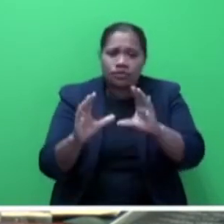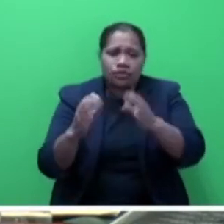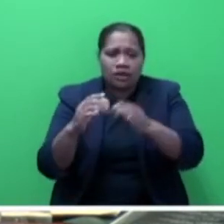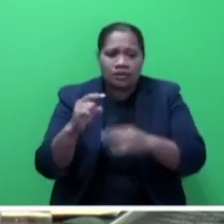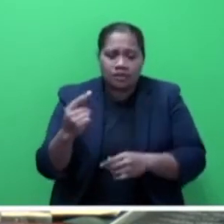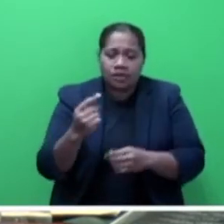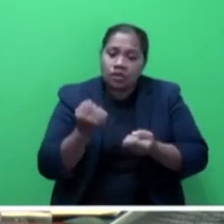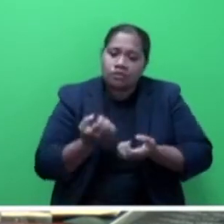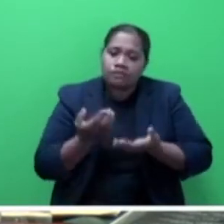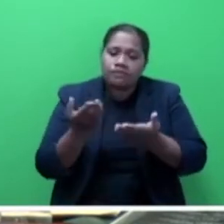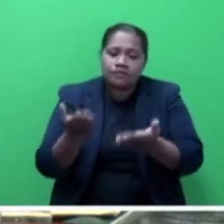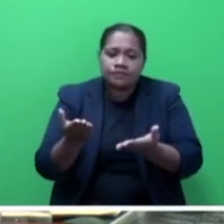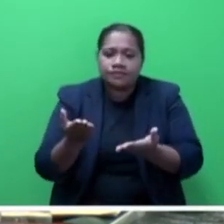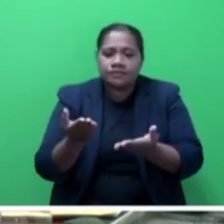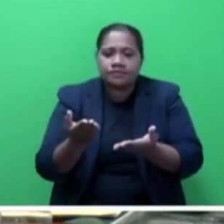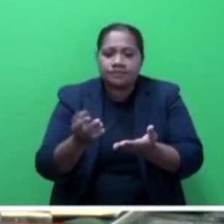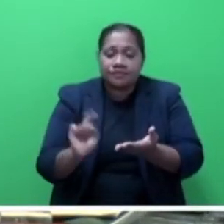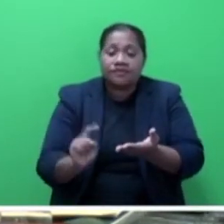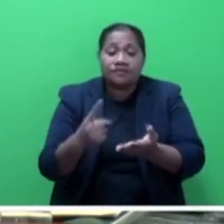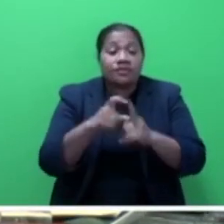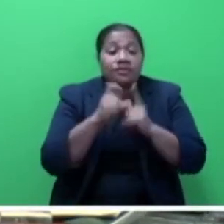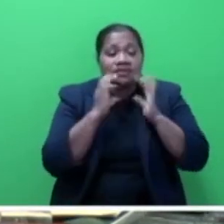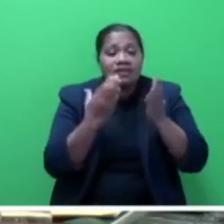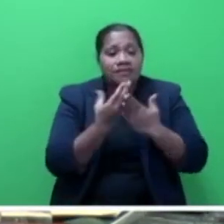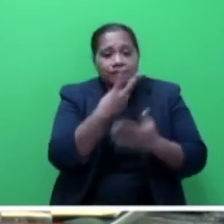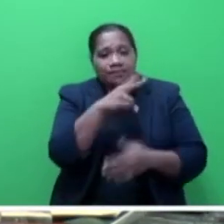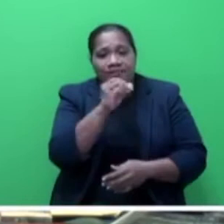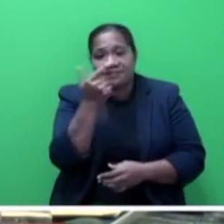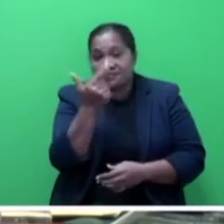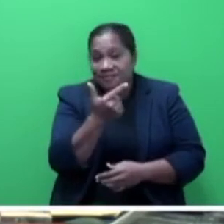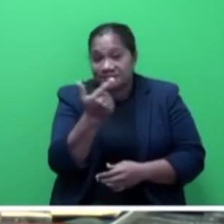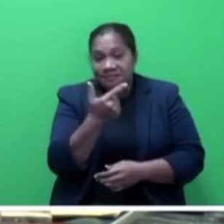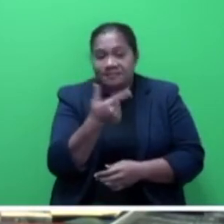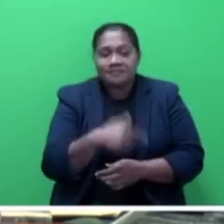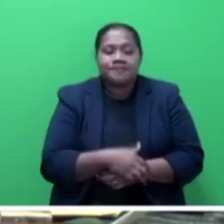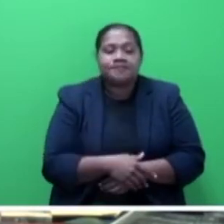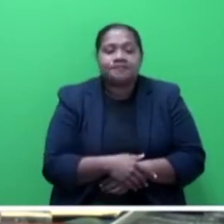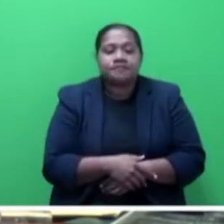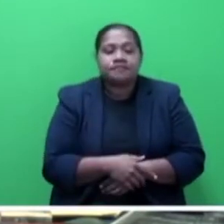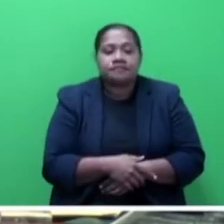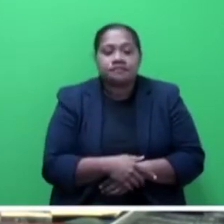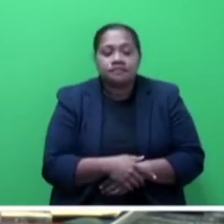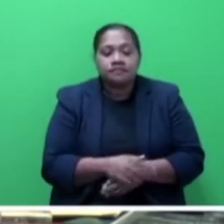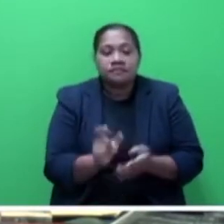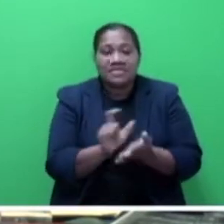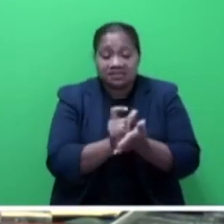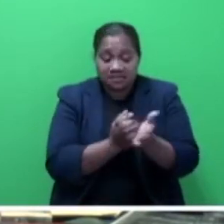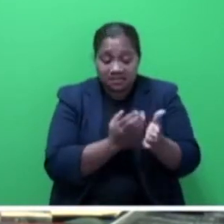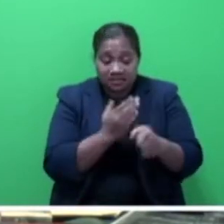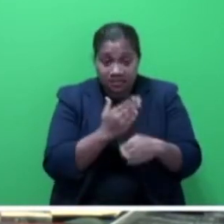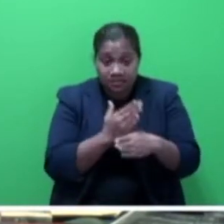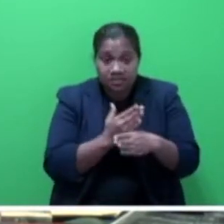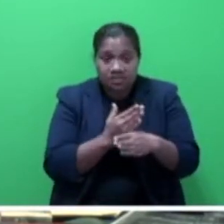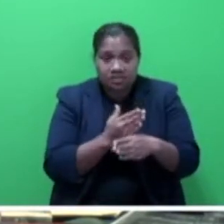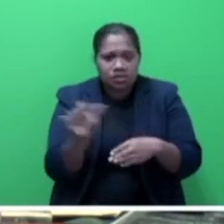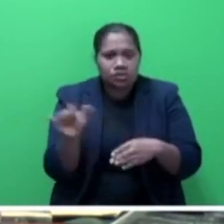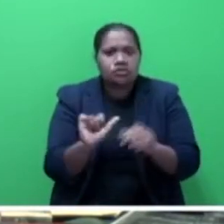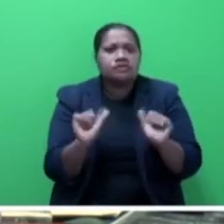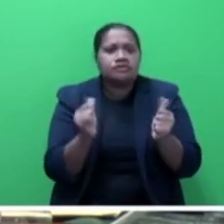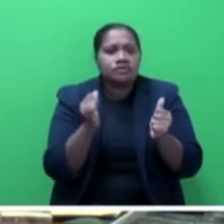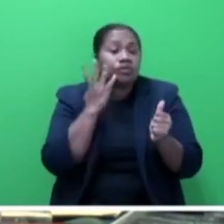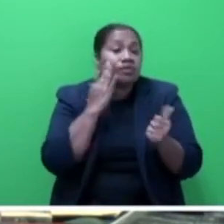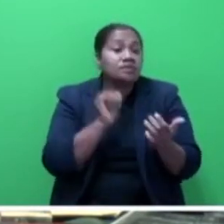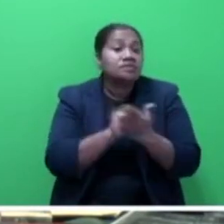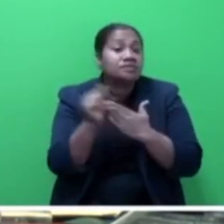awarded the tender on 1st December 2017. The civil works was expected to complete in